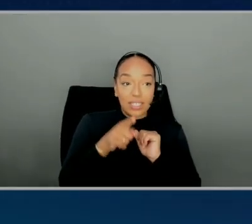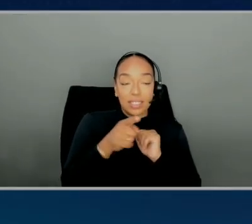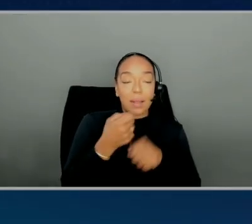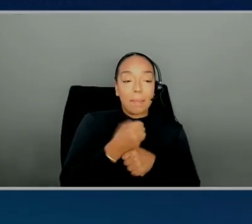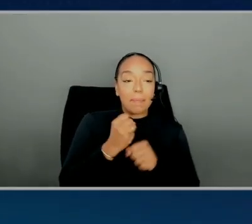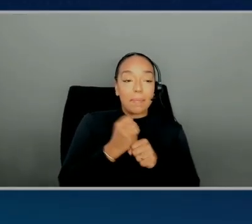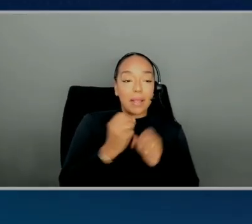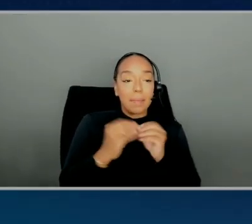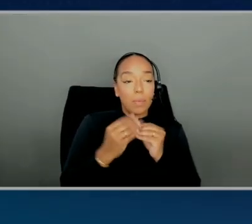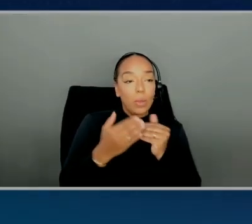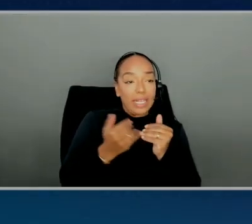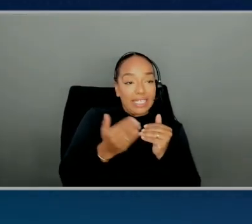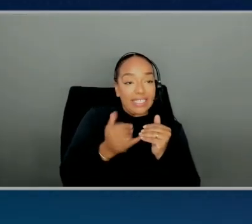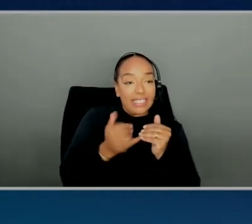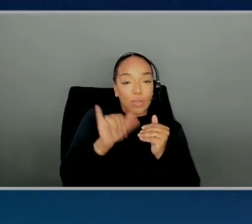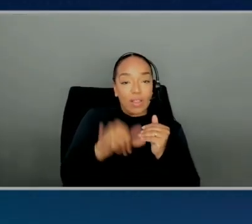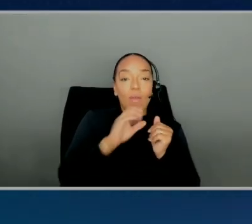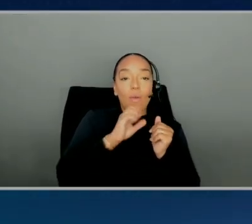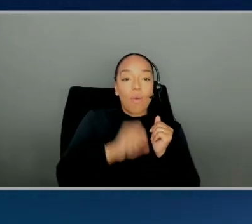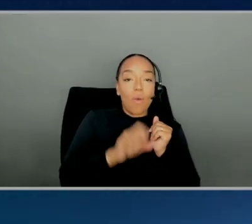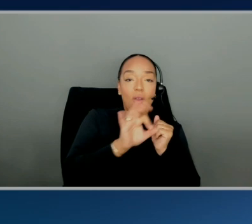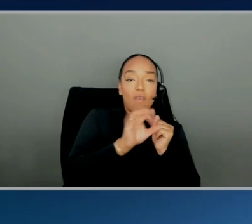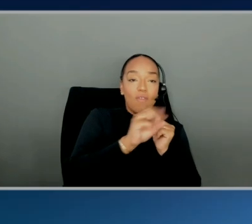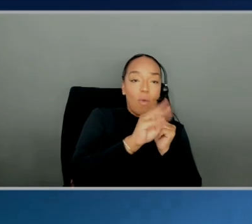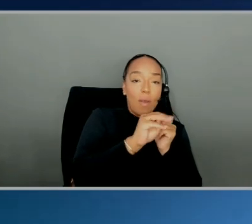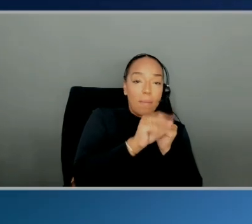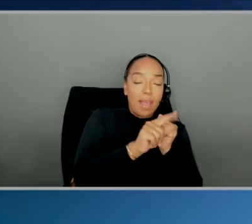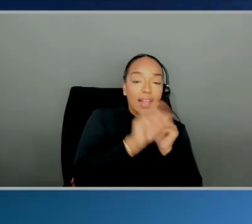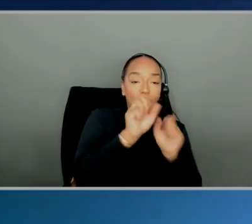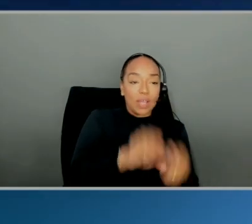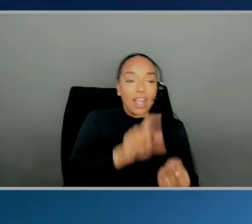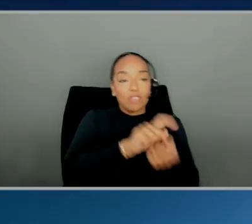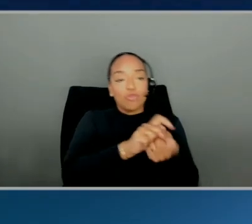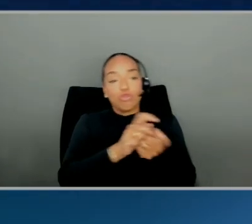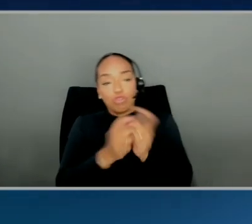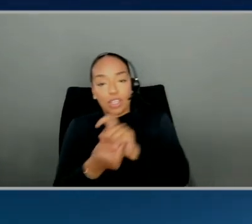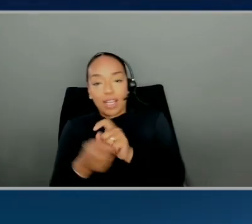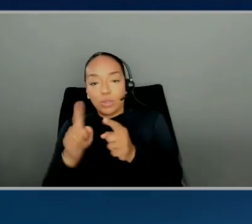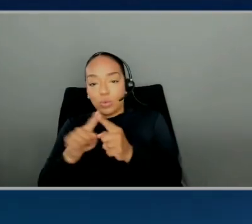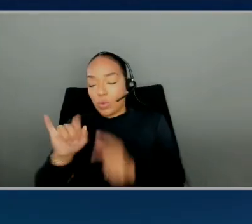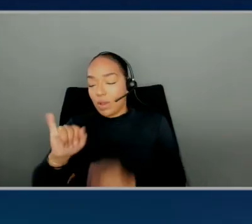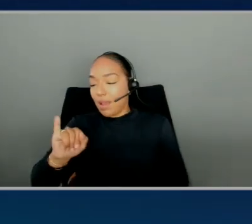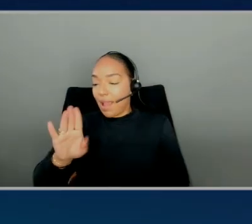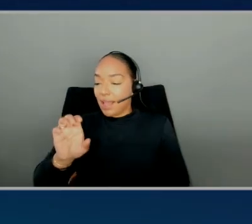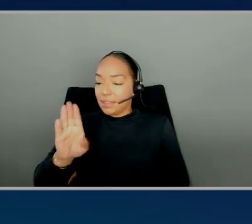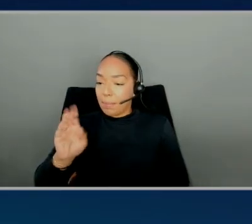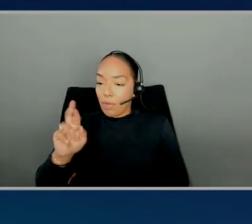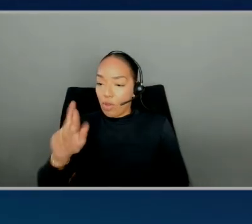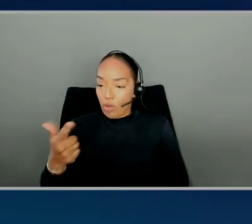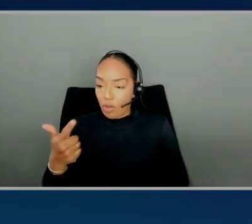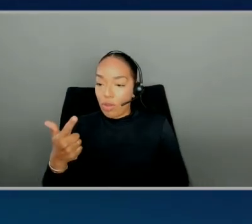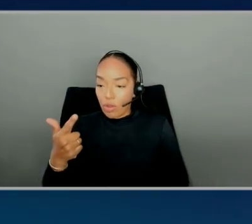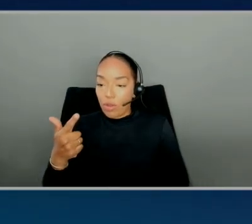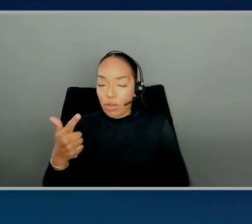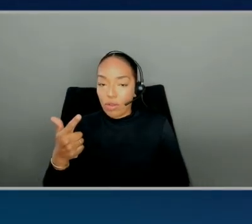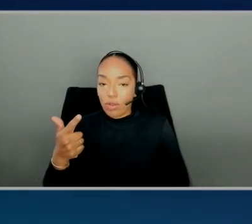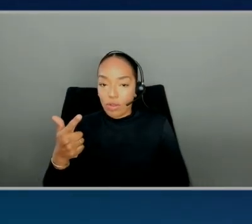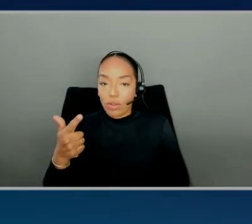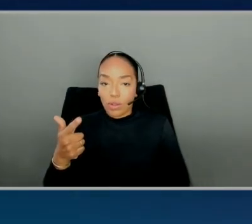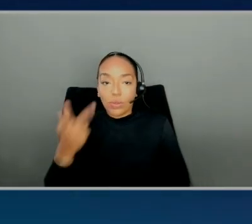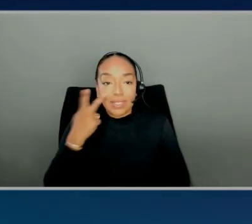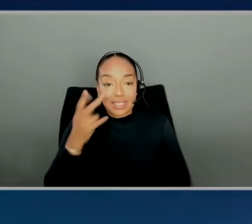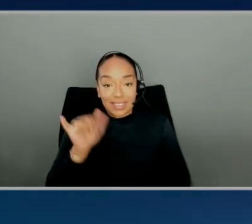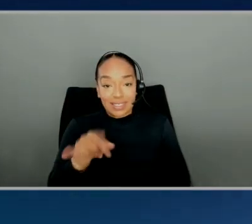take this file format, called Parquet, and convert it into this iceberg format. So in the S3, you'll see this